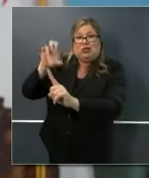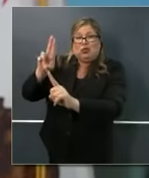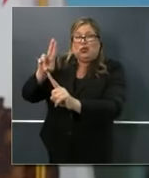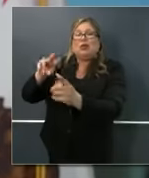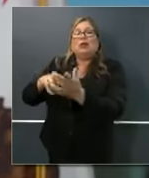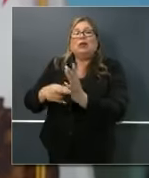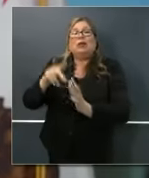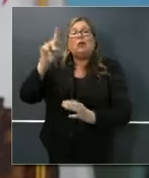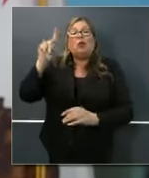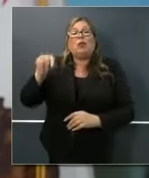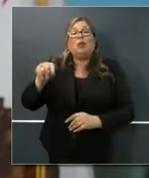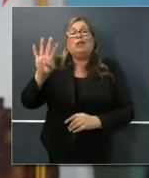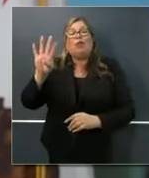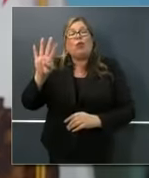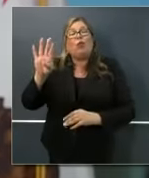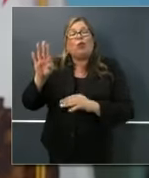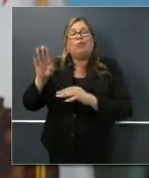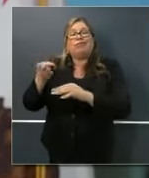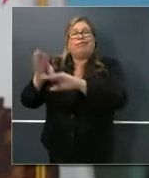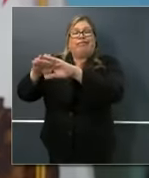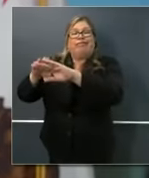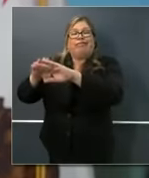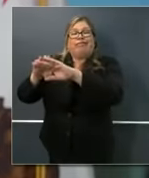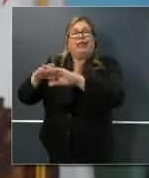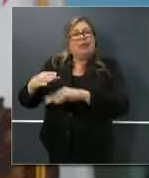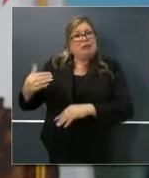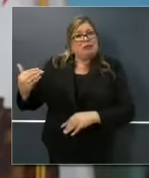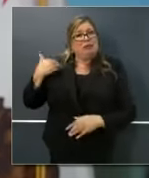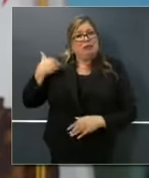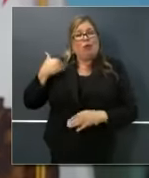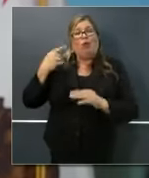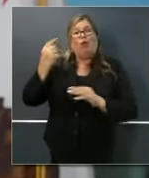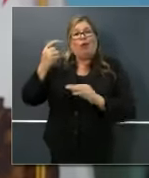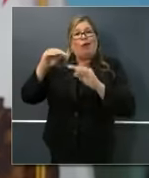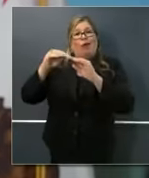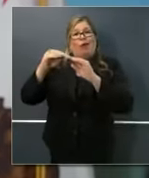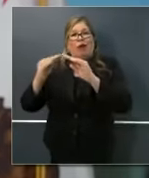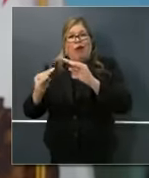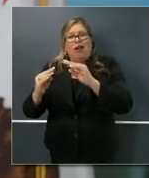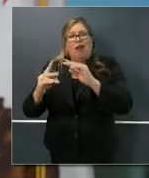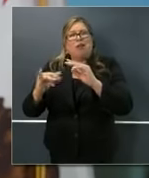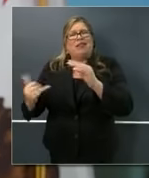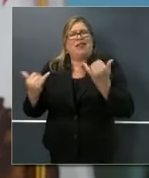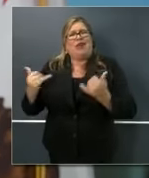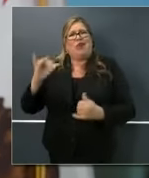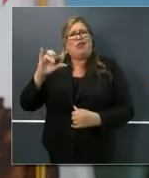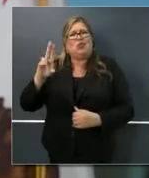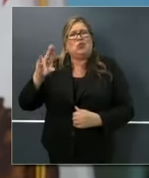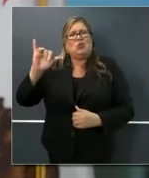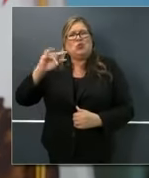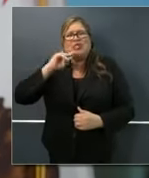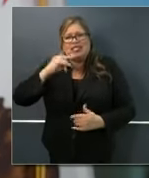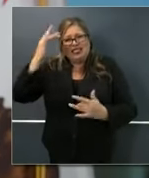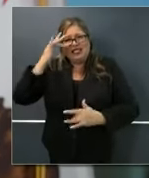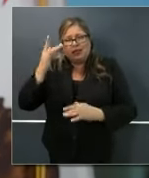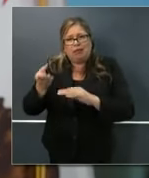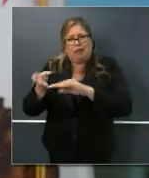You saw there was a modest decrease yesterday in ICUs. We're seeing a modest increase today in the number of people on our ICUs. 3